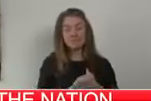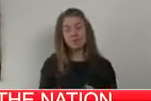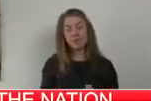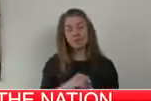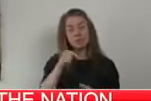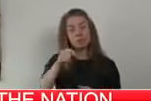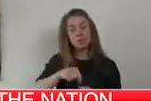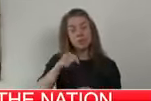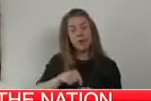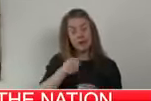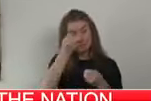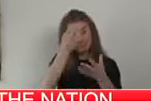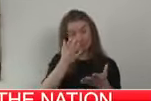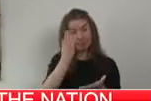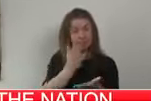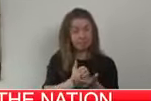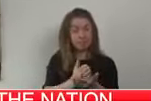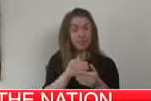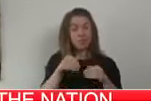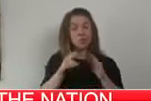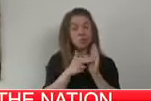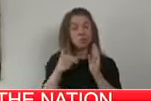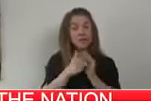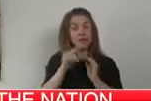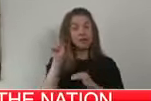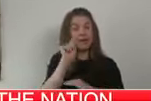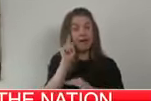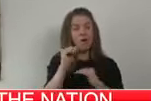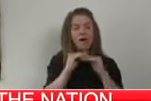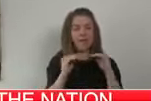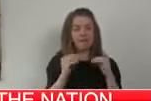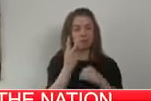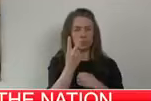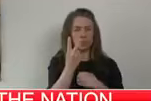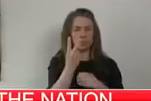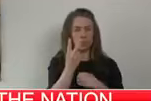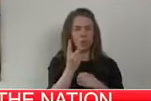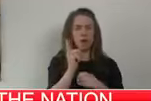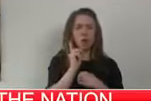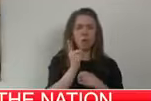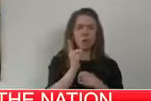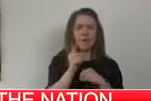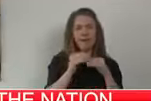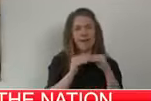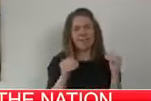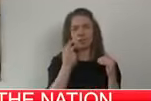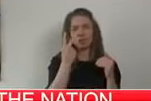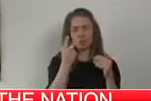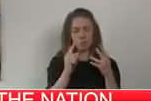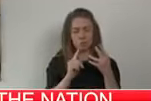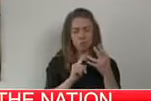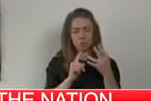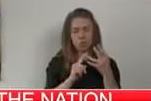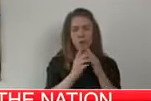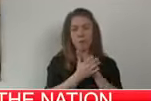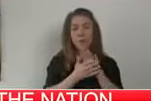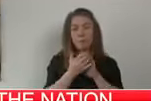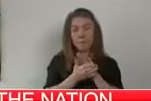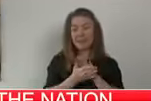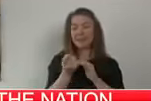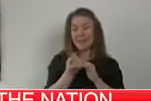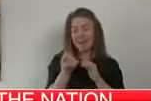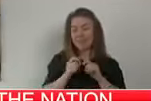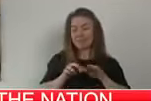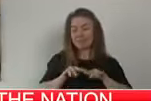Zealand is currently at alert level two. That means the risk of community transmission is growing